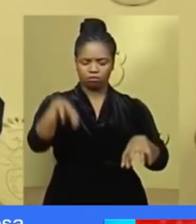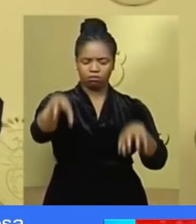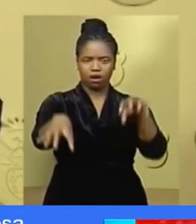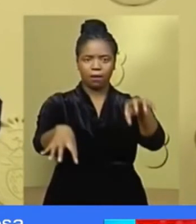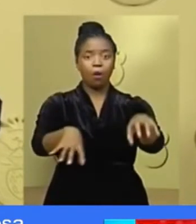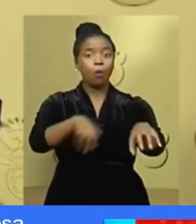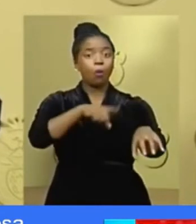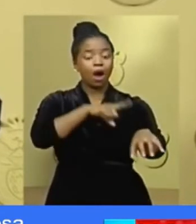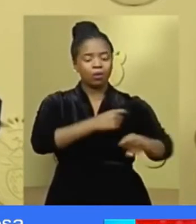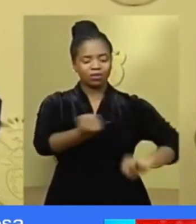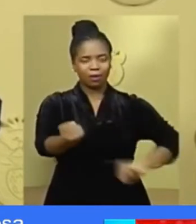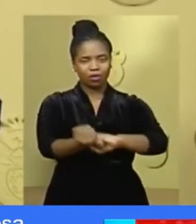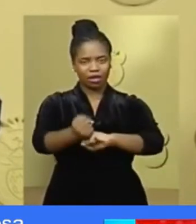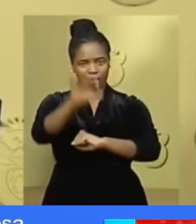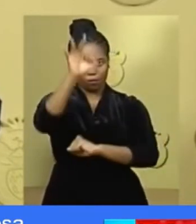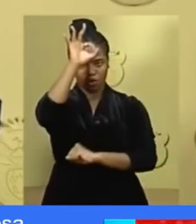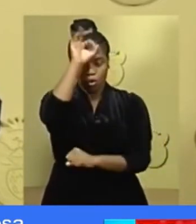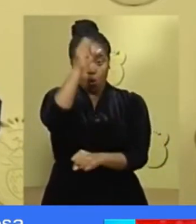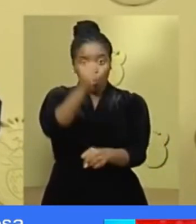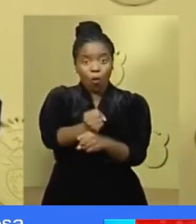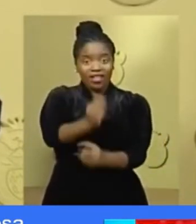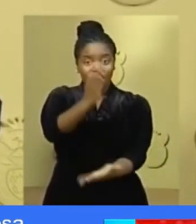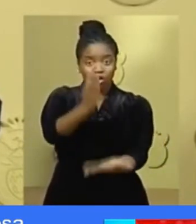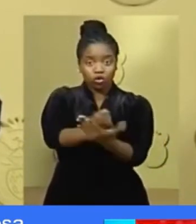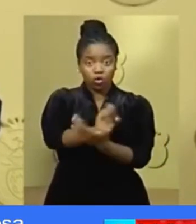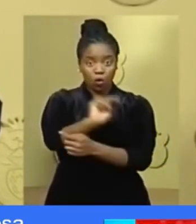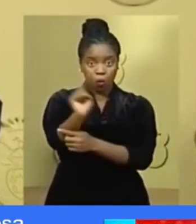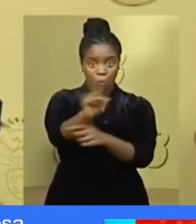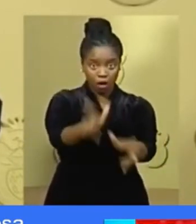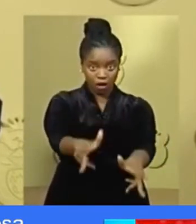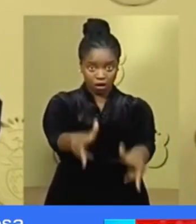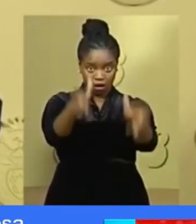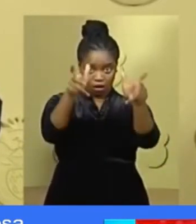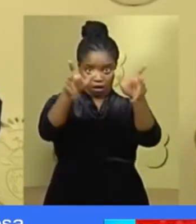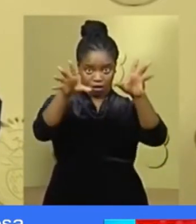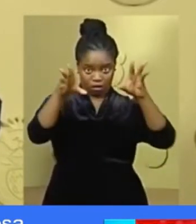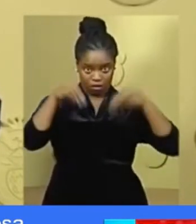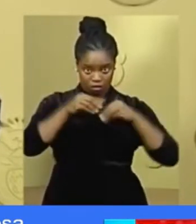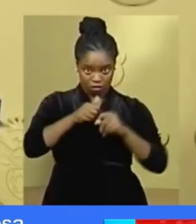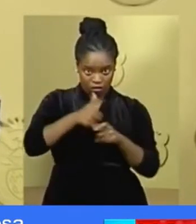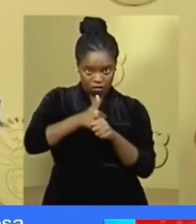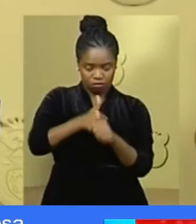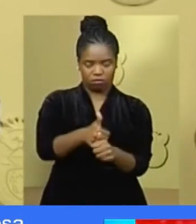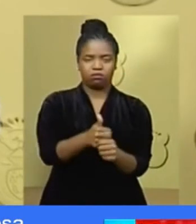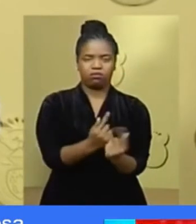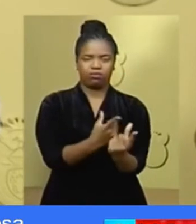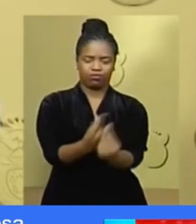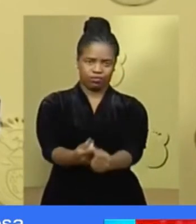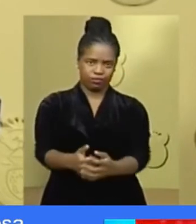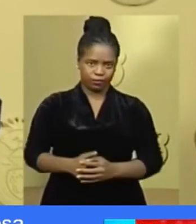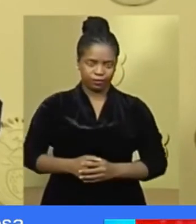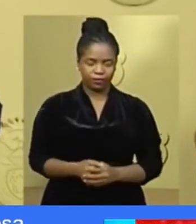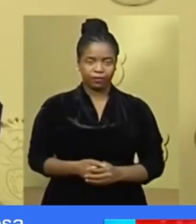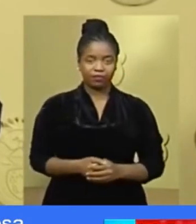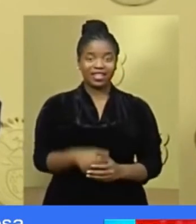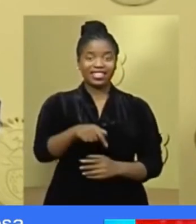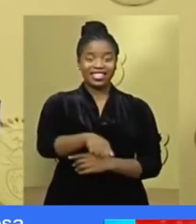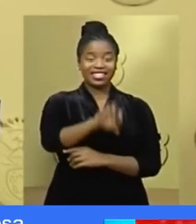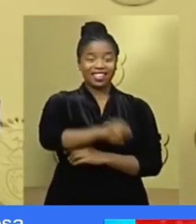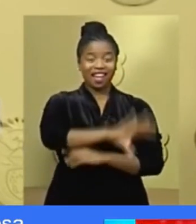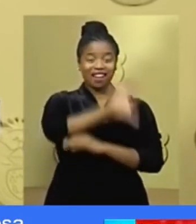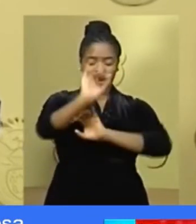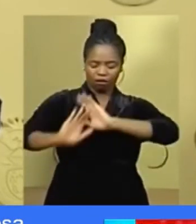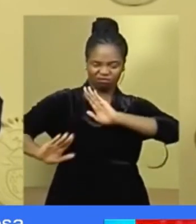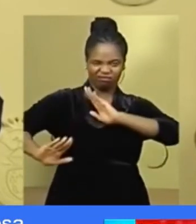in ensuring that the measures we are announcing are implemented. This nationwide lockdown